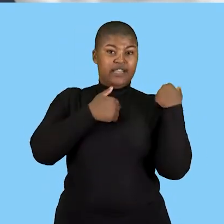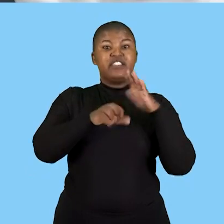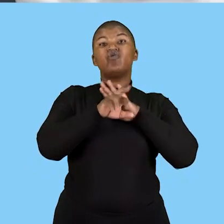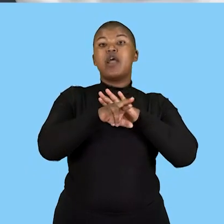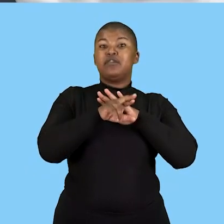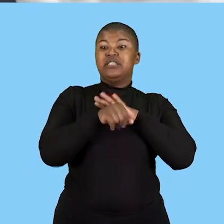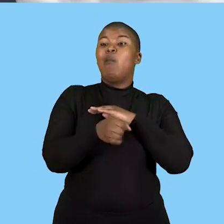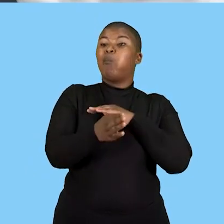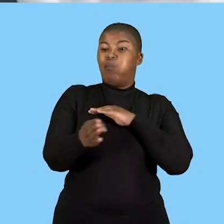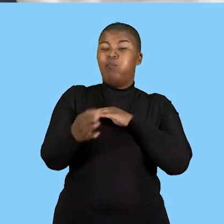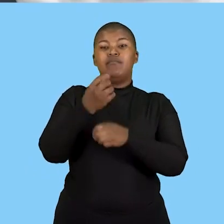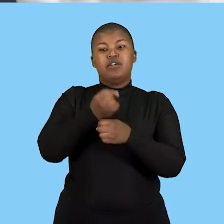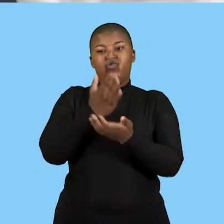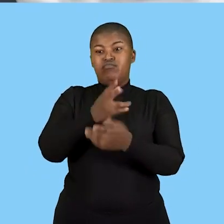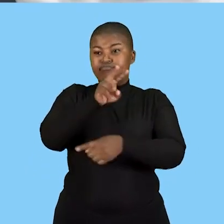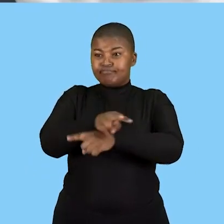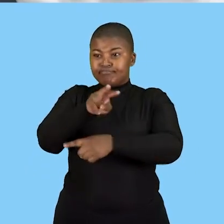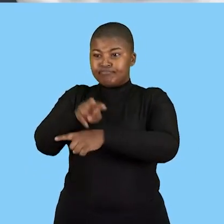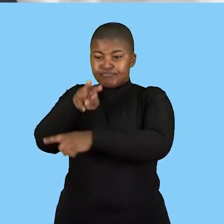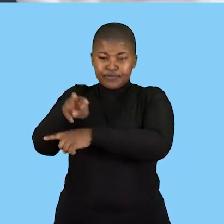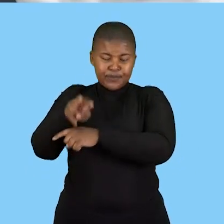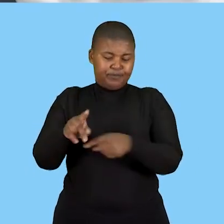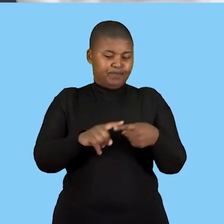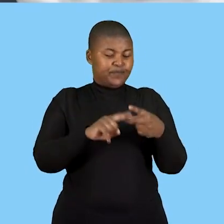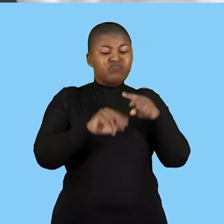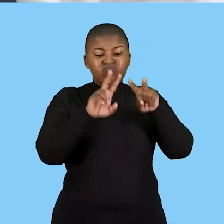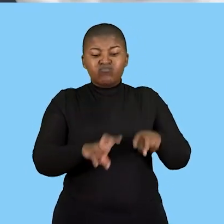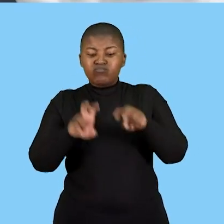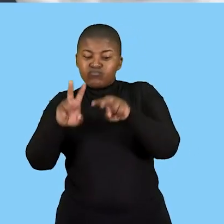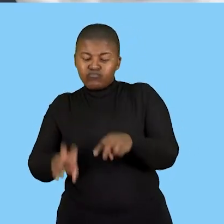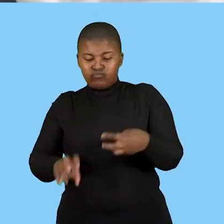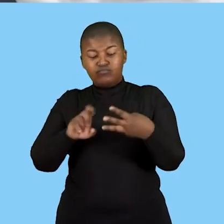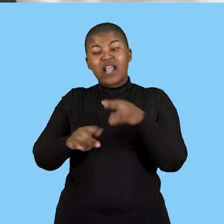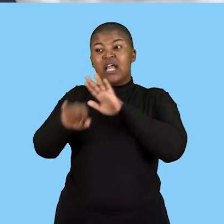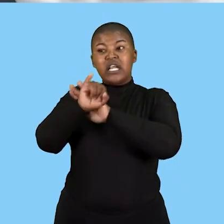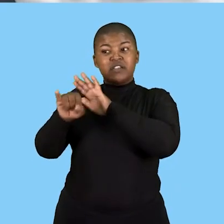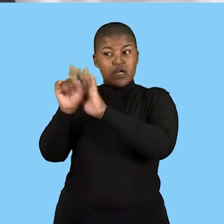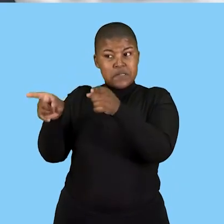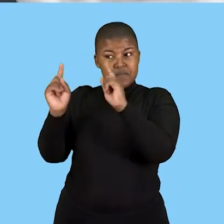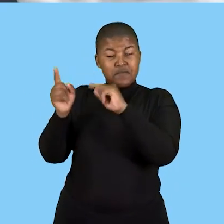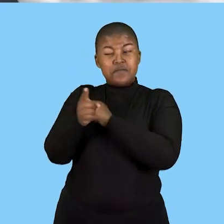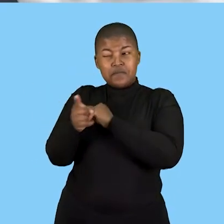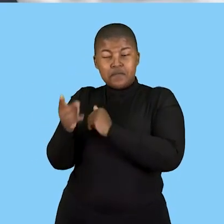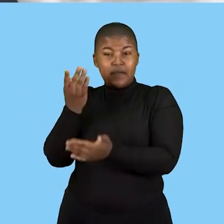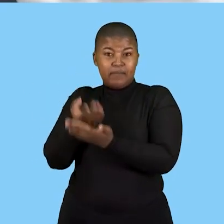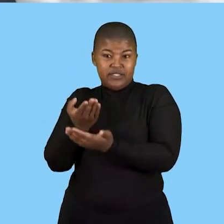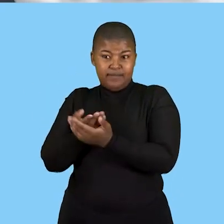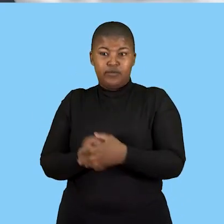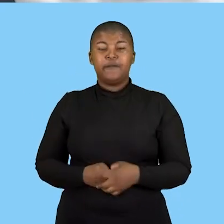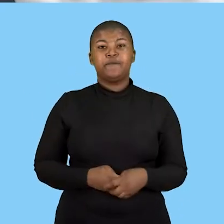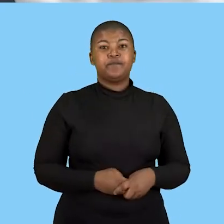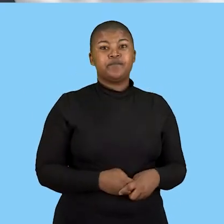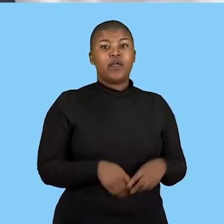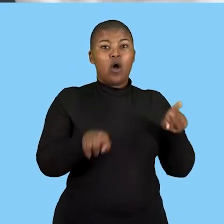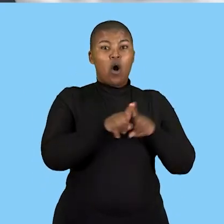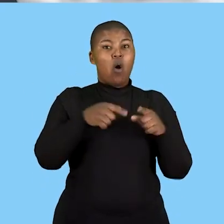safety representatives who are there to monitor investigate and identify potential dangers in the workplace then we also have